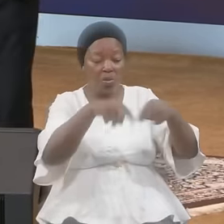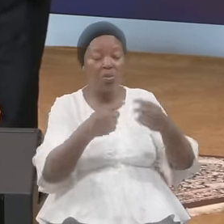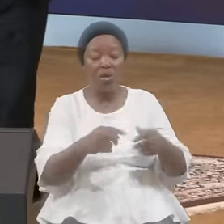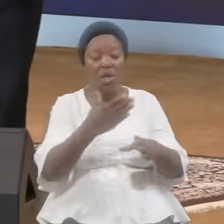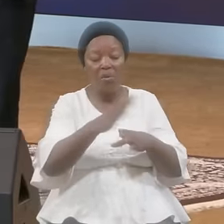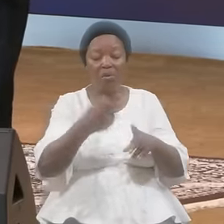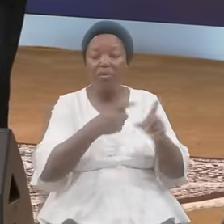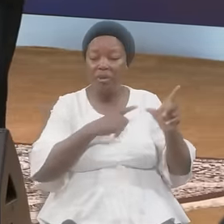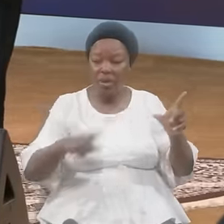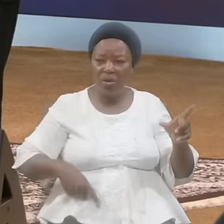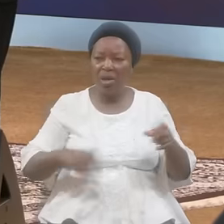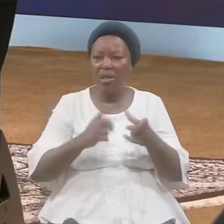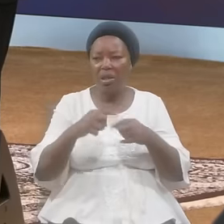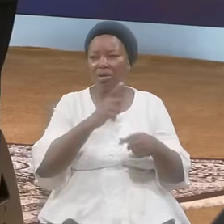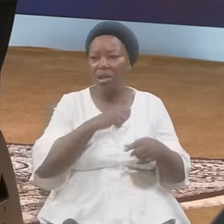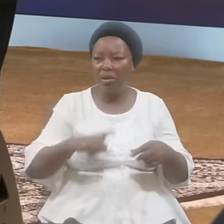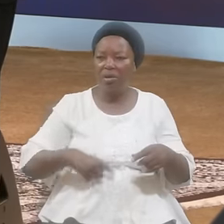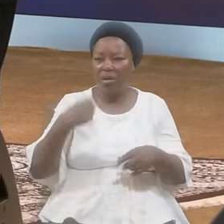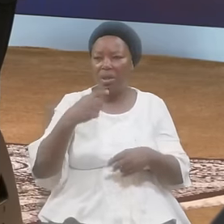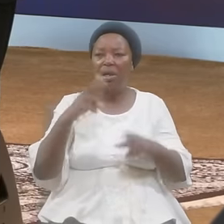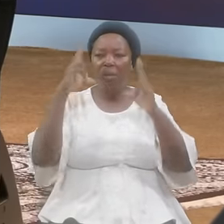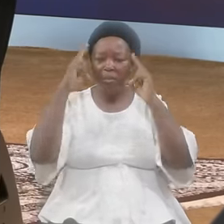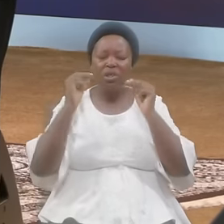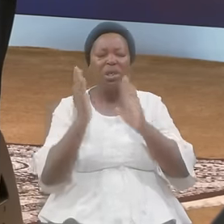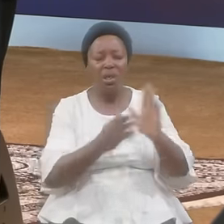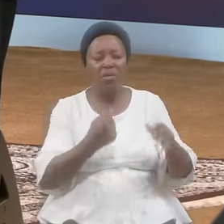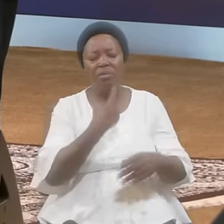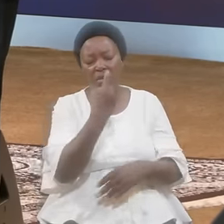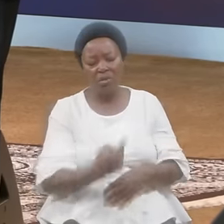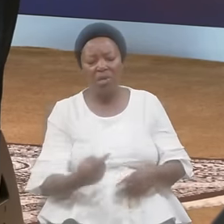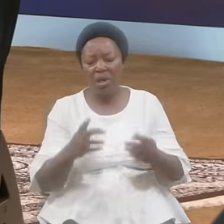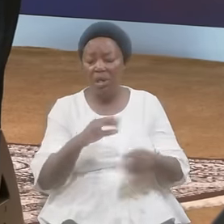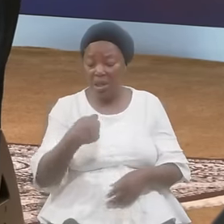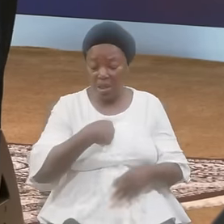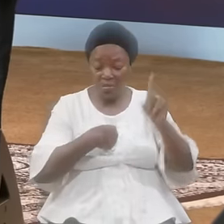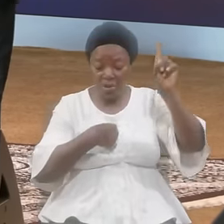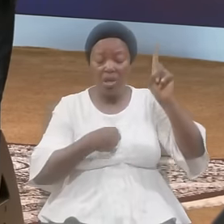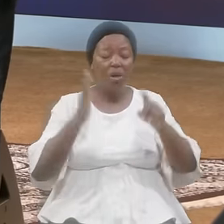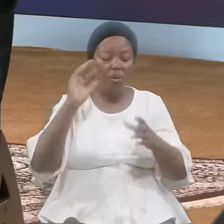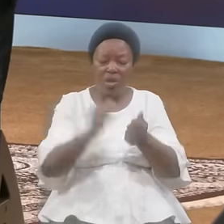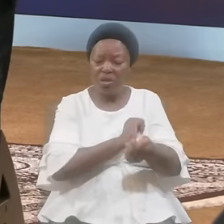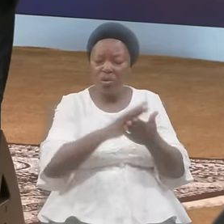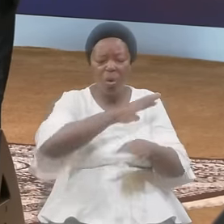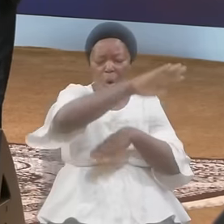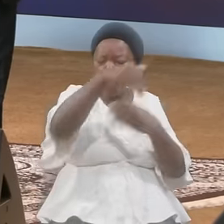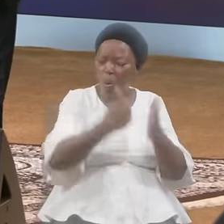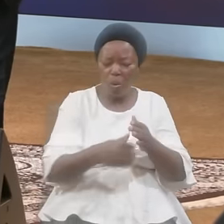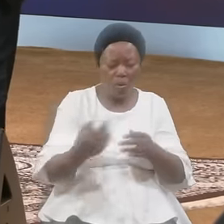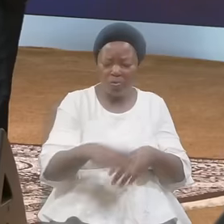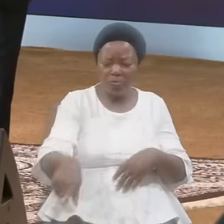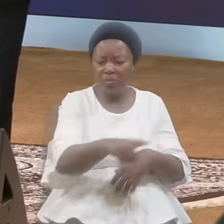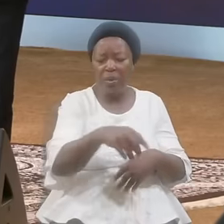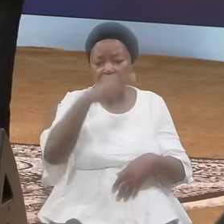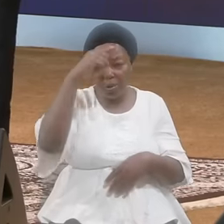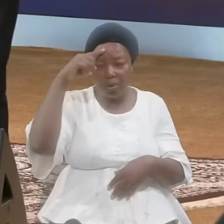Lord Said Moses Leave Me Alone I Destroy All Of Them Because